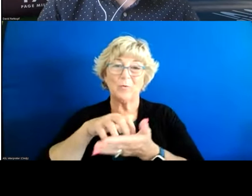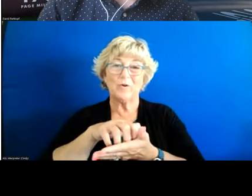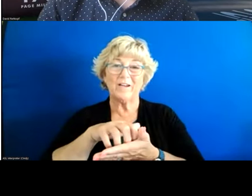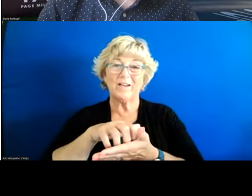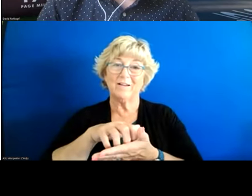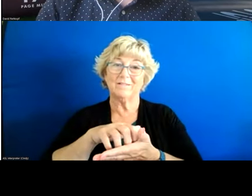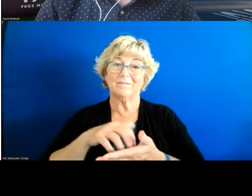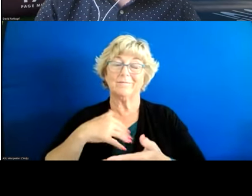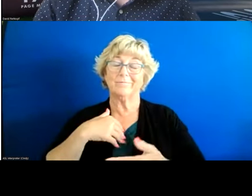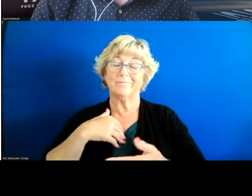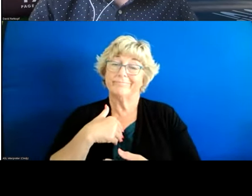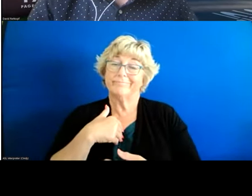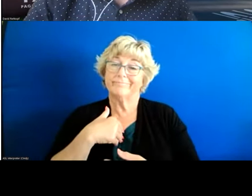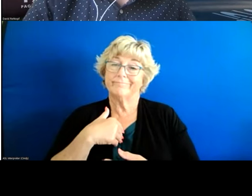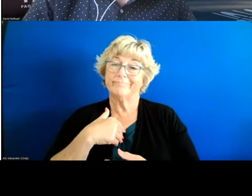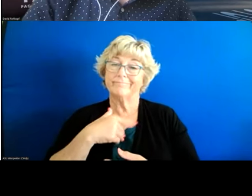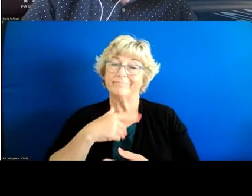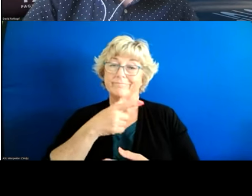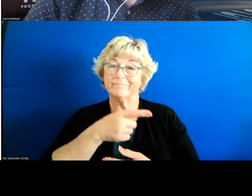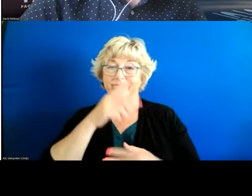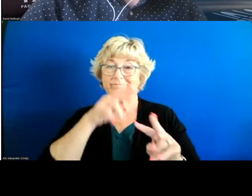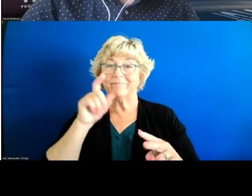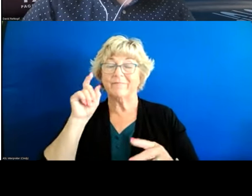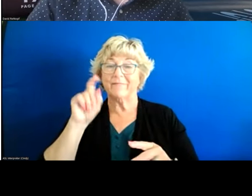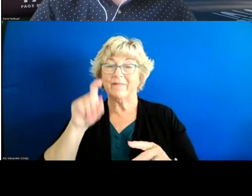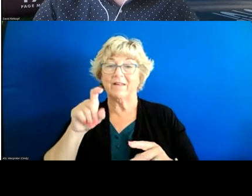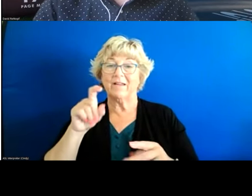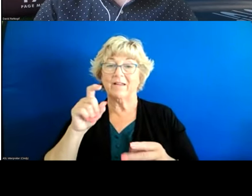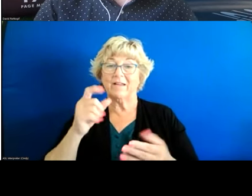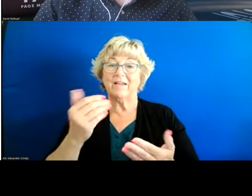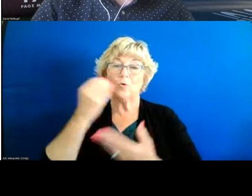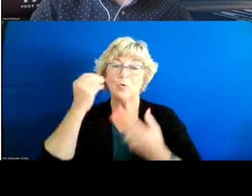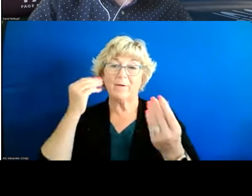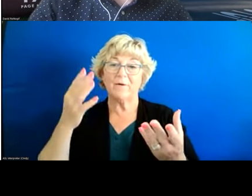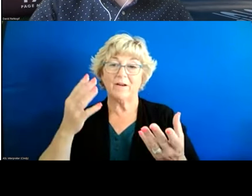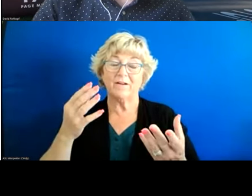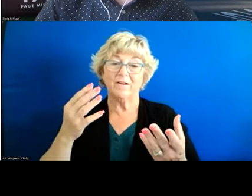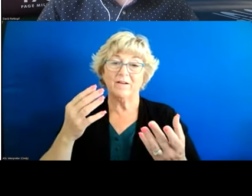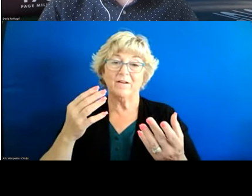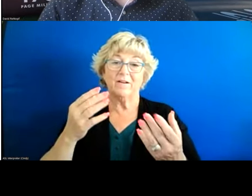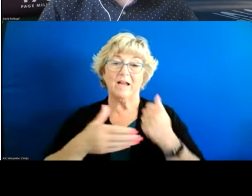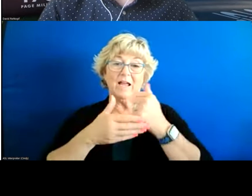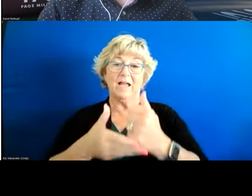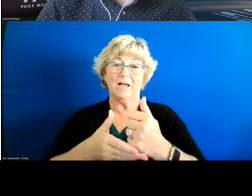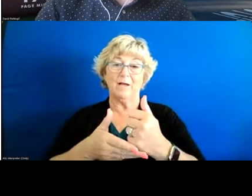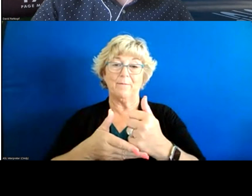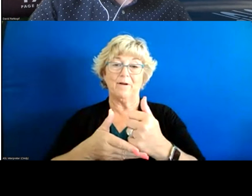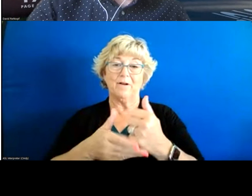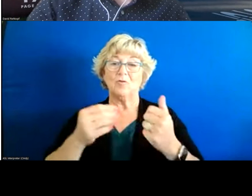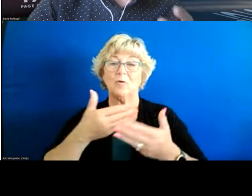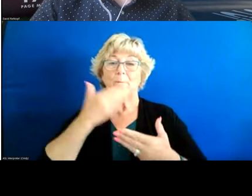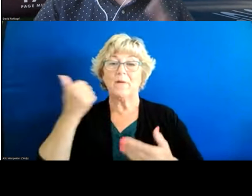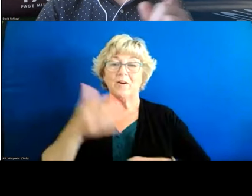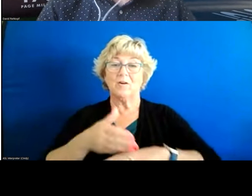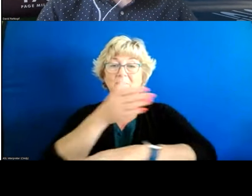bit of a grain of salt this is something where i think new data sources on cohesion um could really uh help this measure uh do a lot better